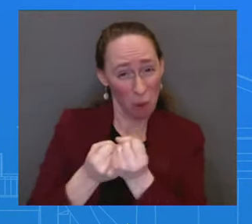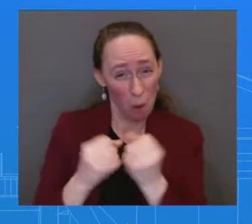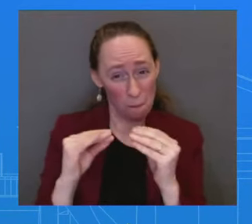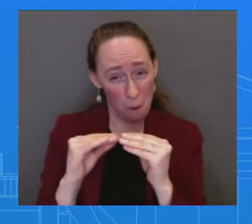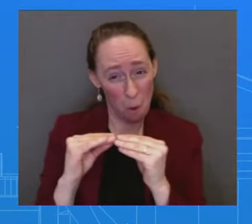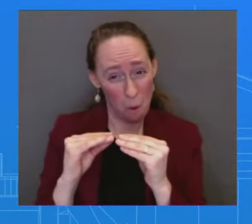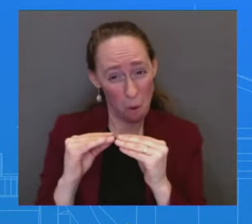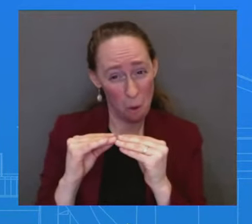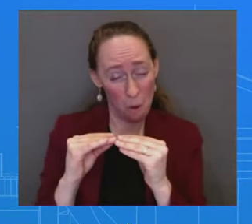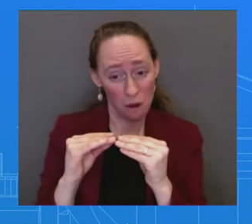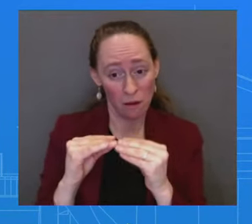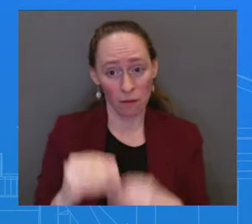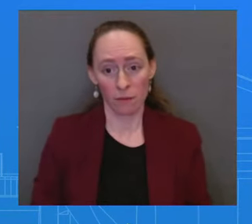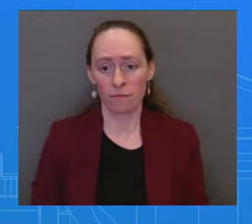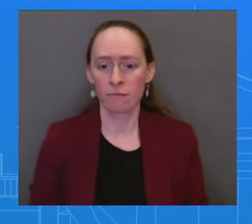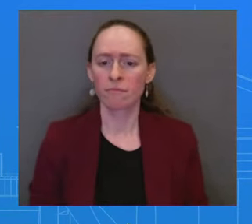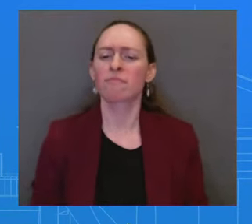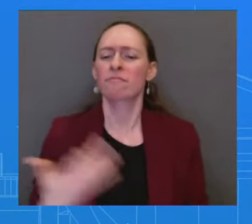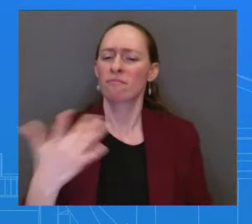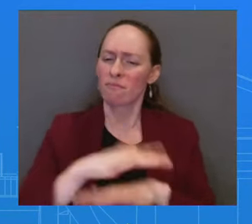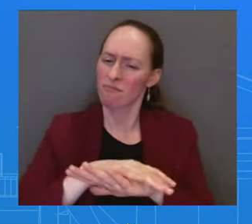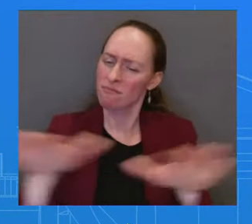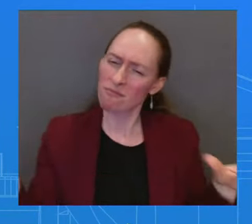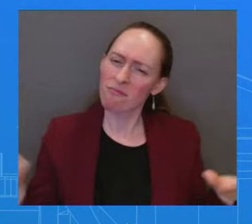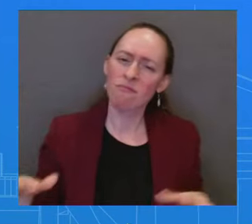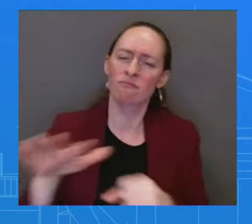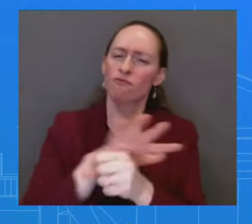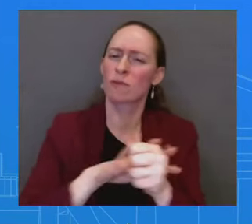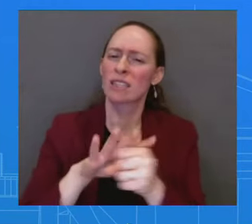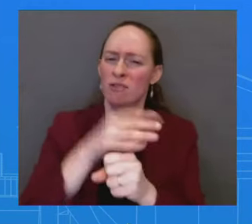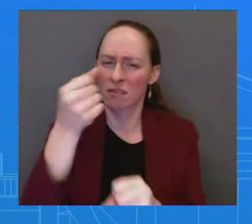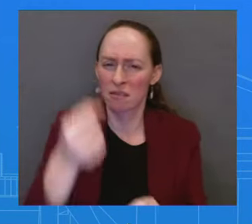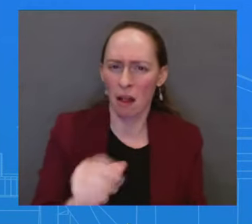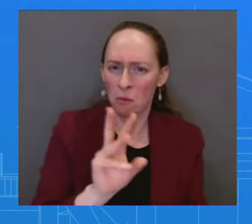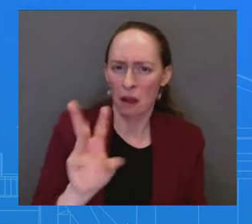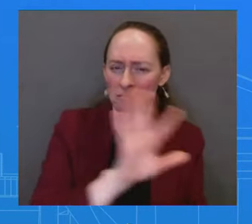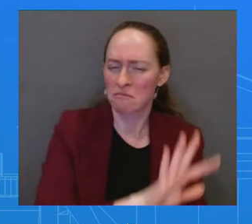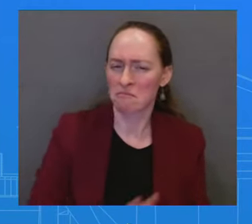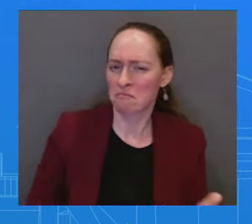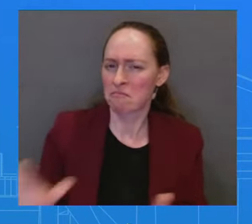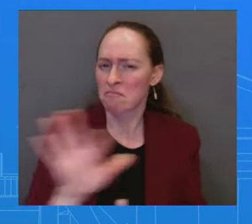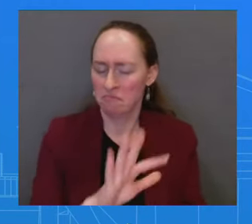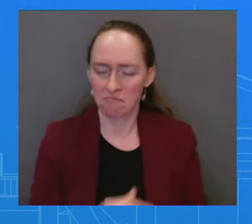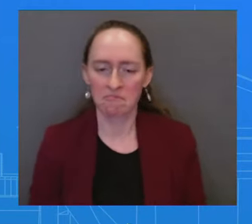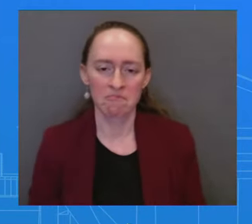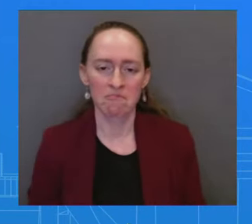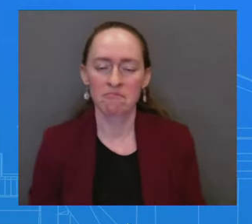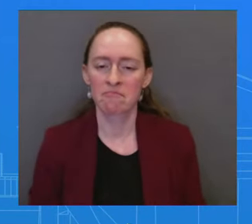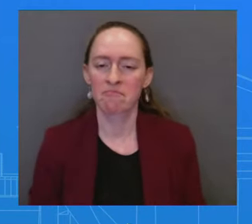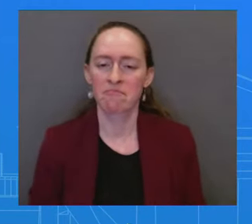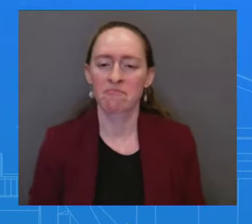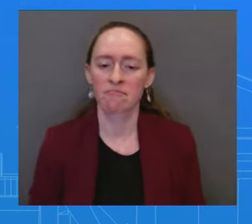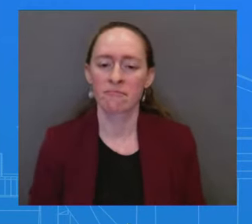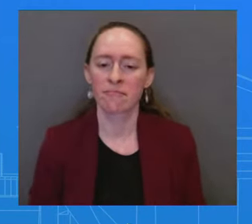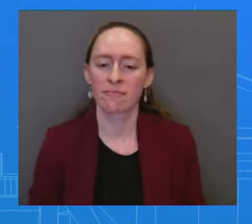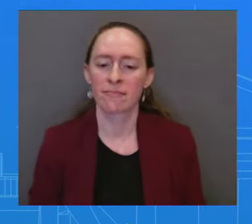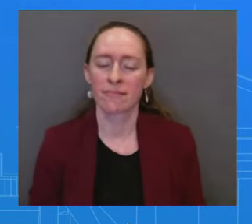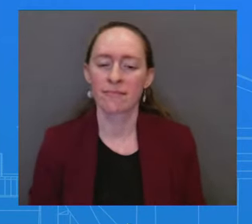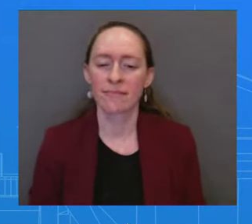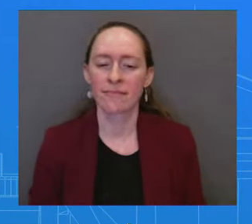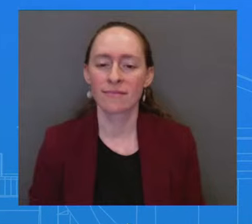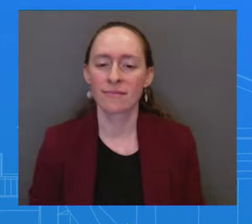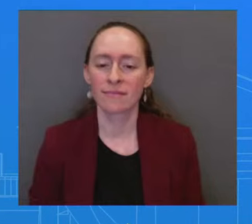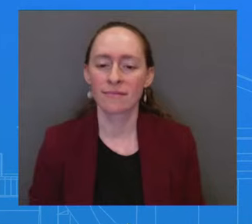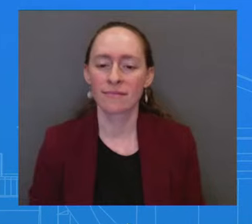approach on this. Thank you. Go ahead, sir. Thank you. So, as Turkish parliament is